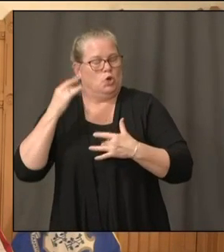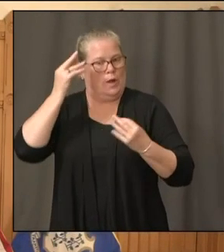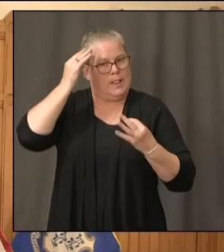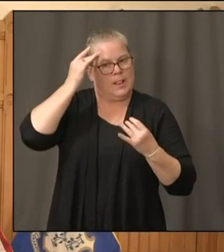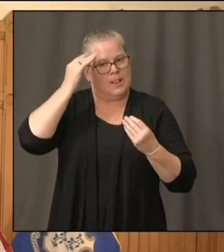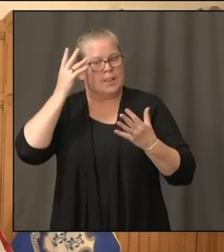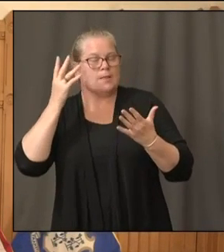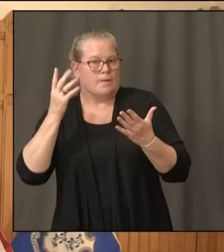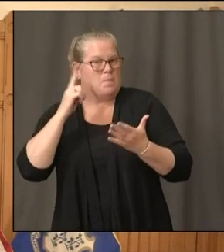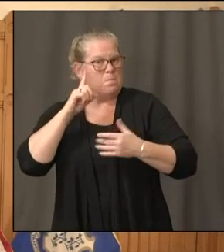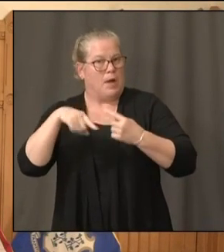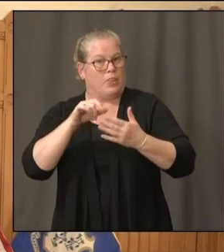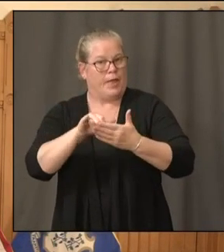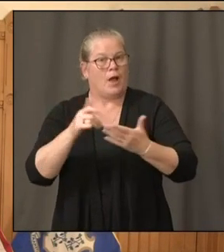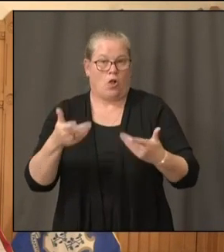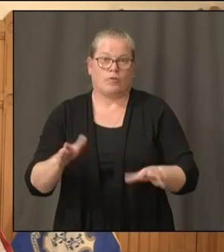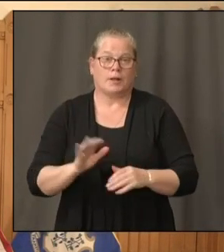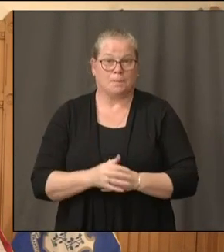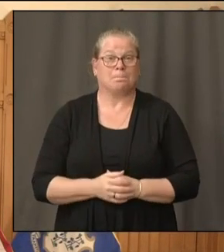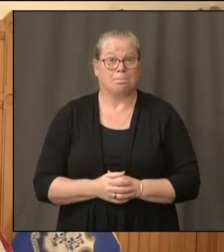WTIC 1080 News.